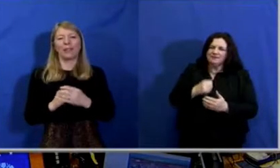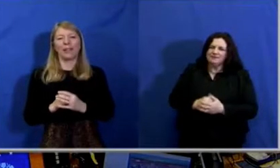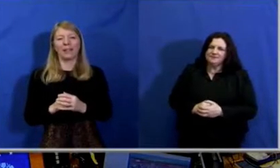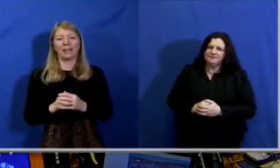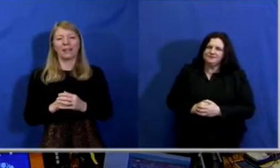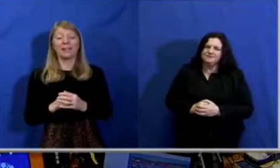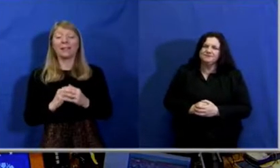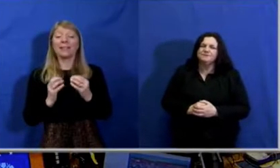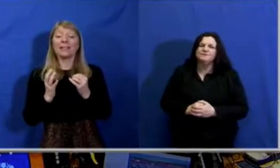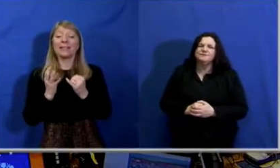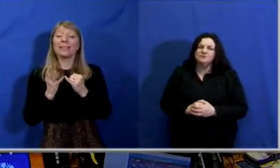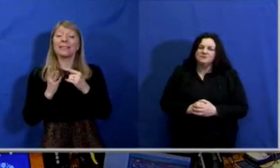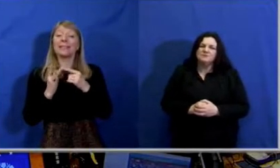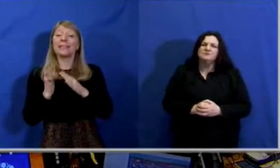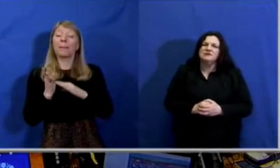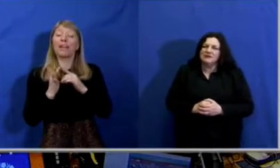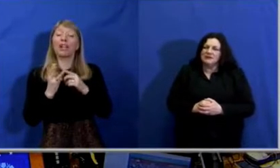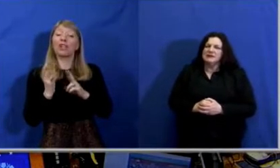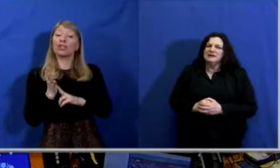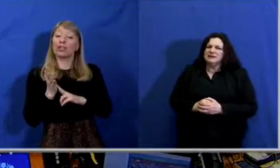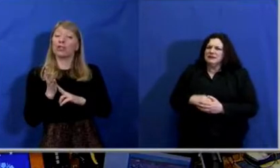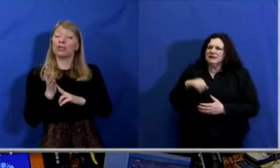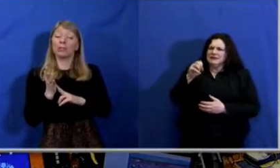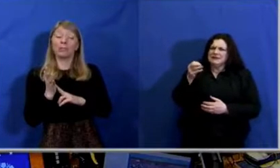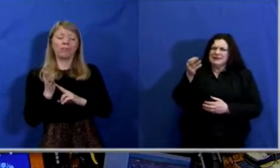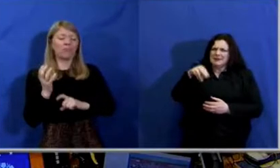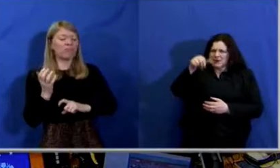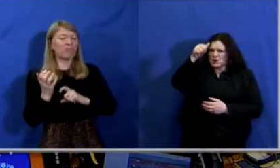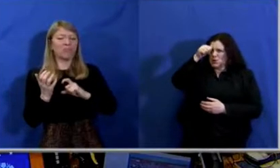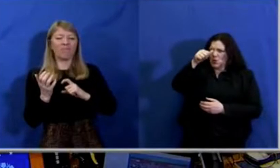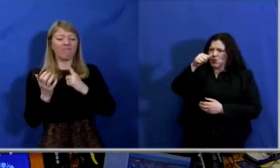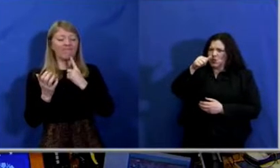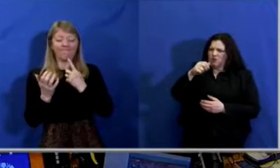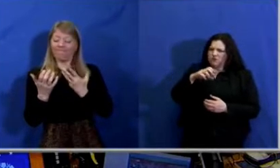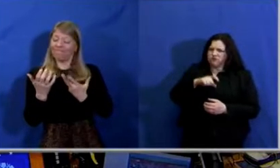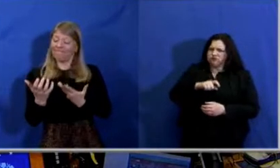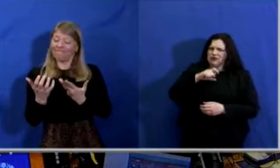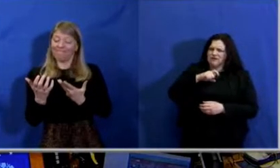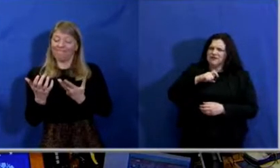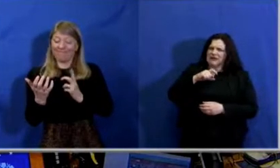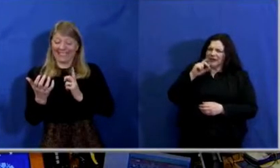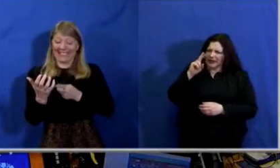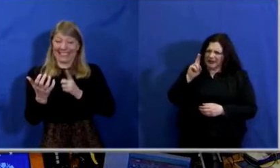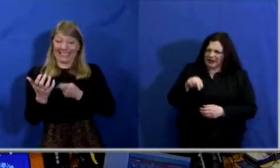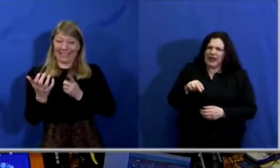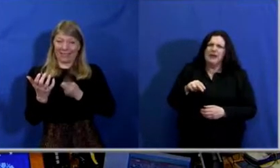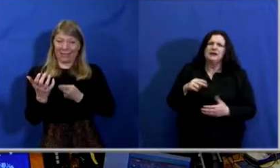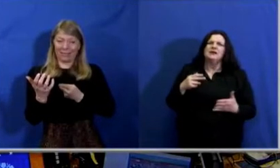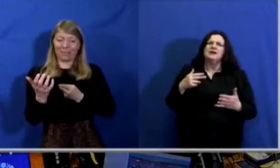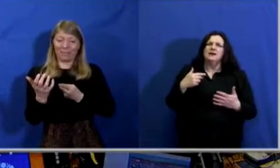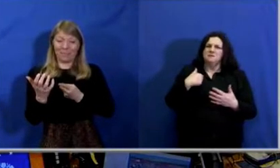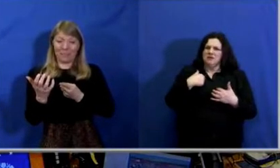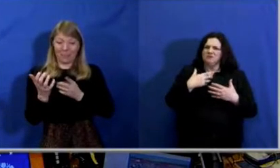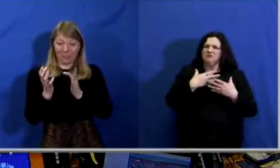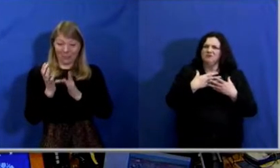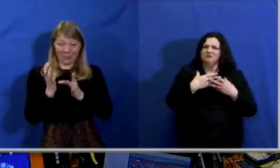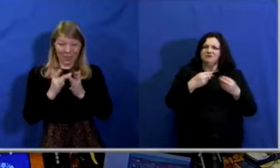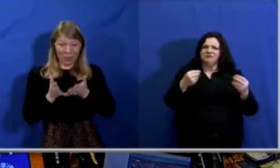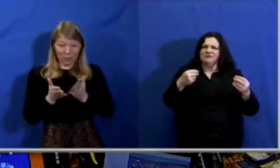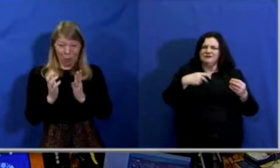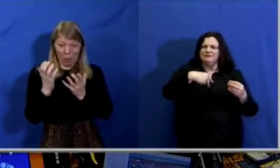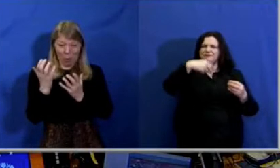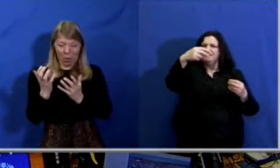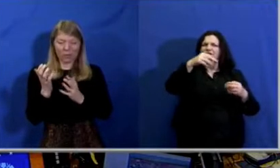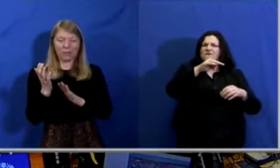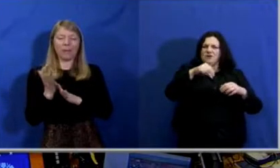confidence say, I can now make my journey. I can now depart with peace from this scene of